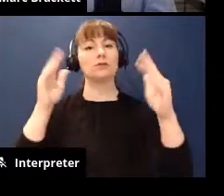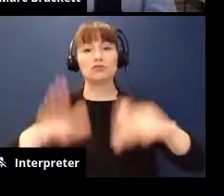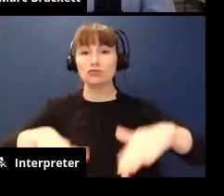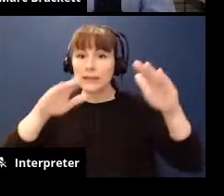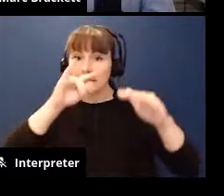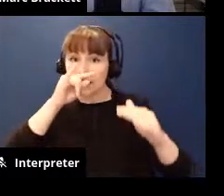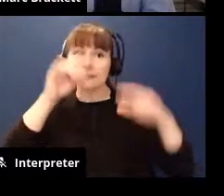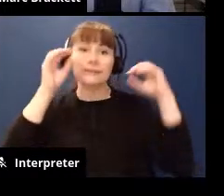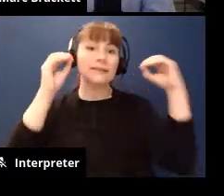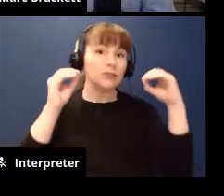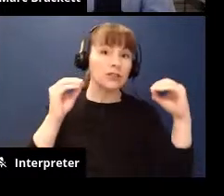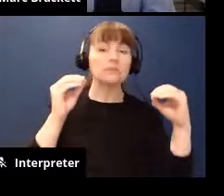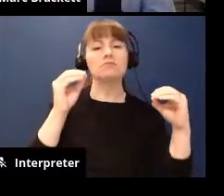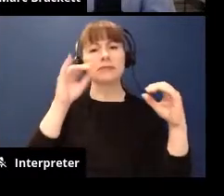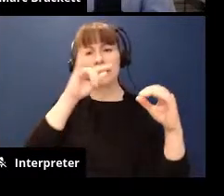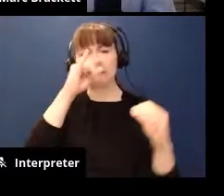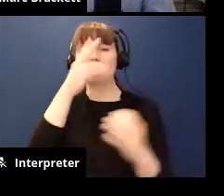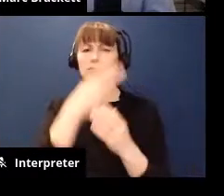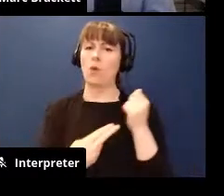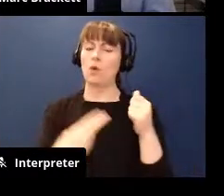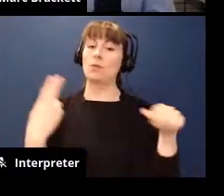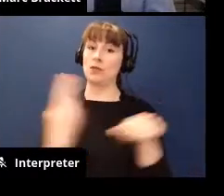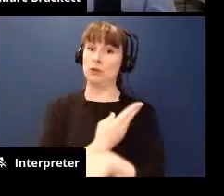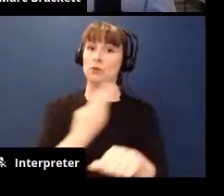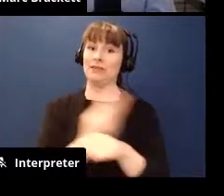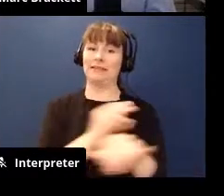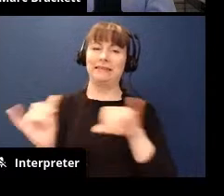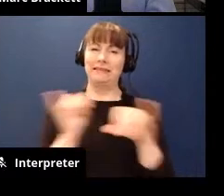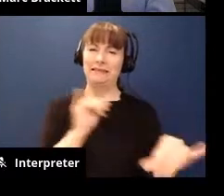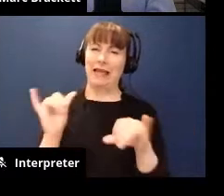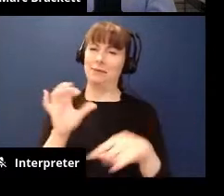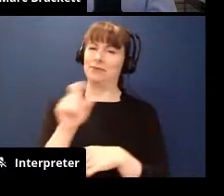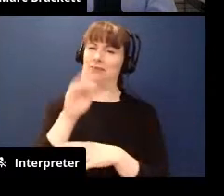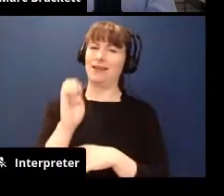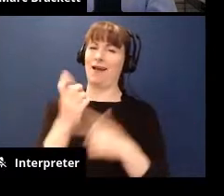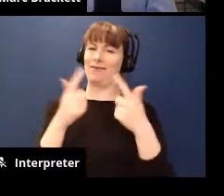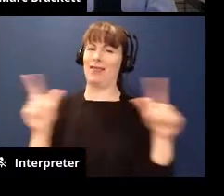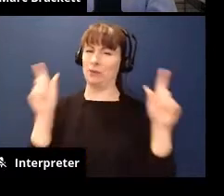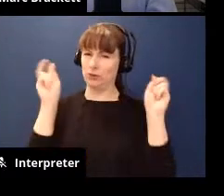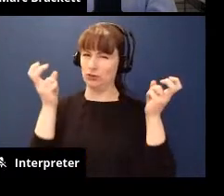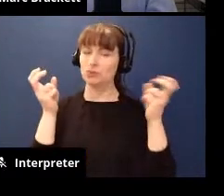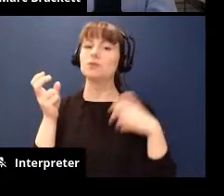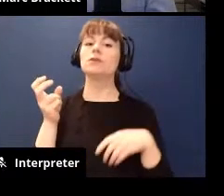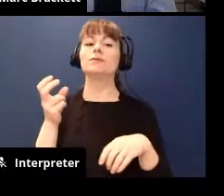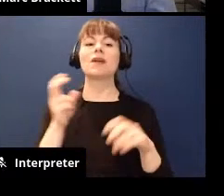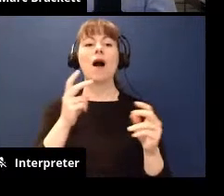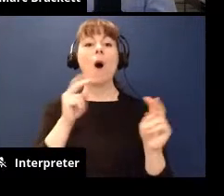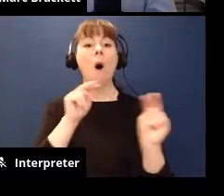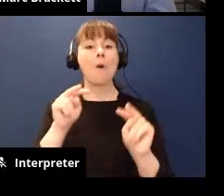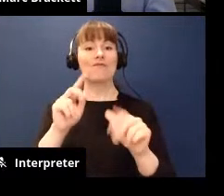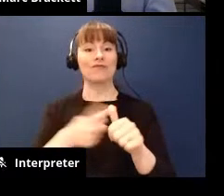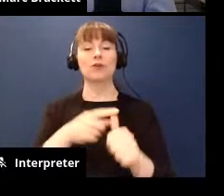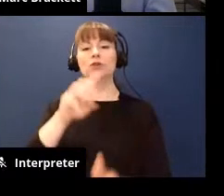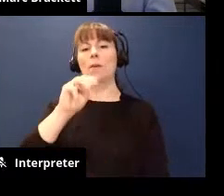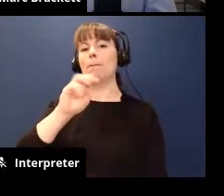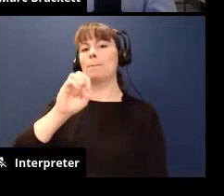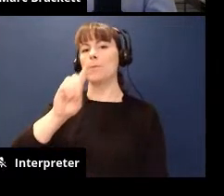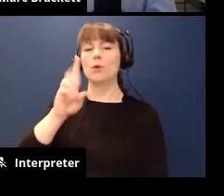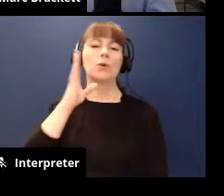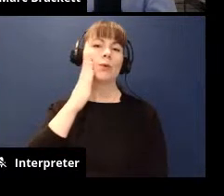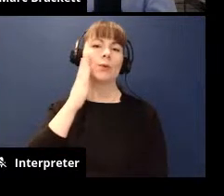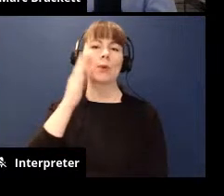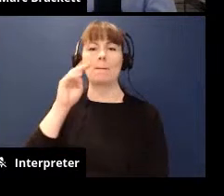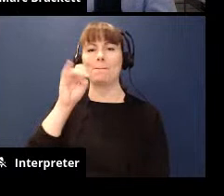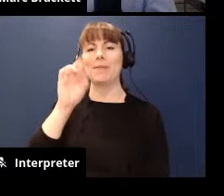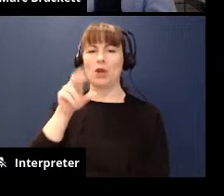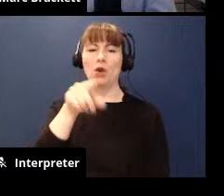using the same language so actually we can go to the mood meter just as a way to start our day so the this